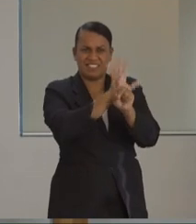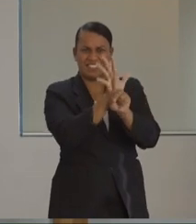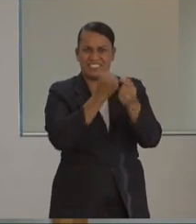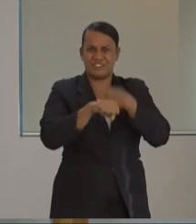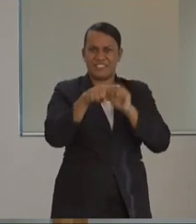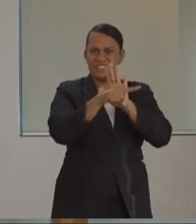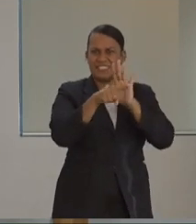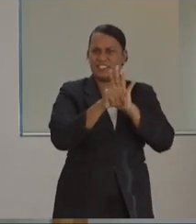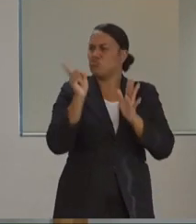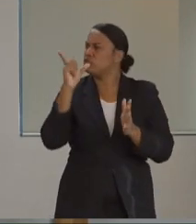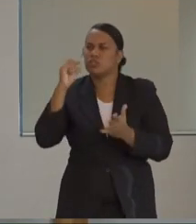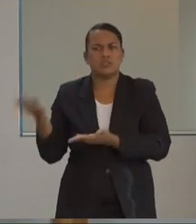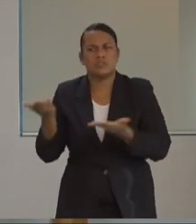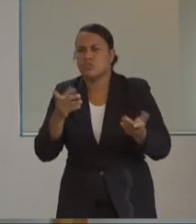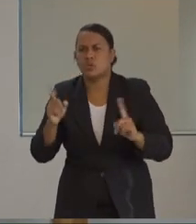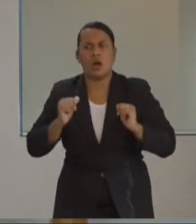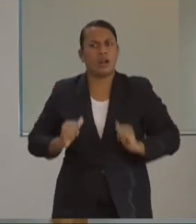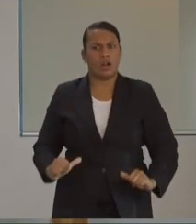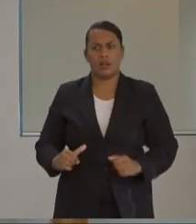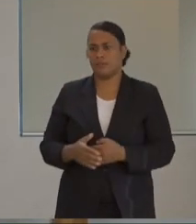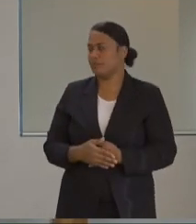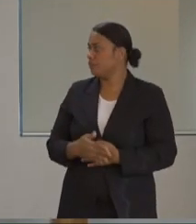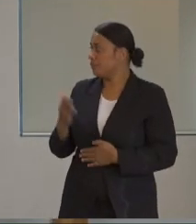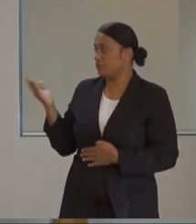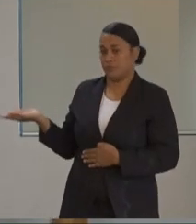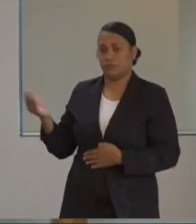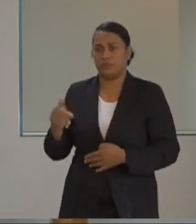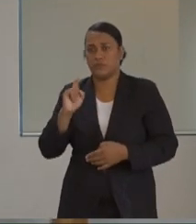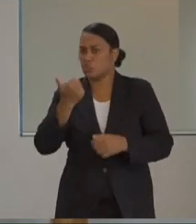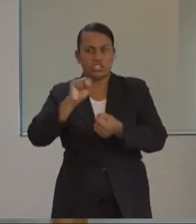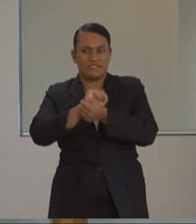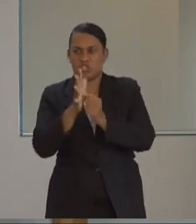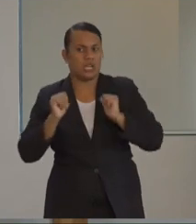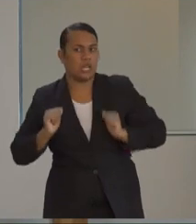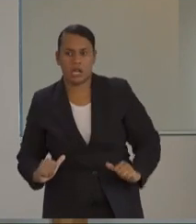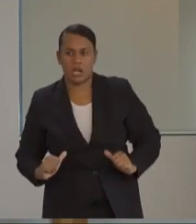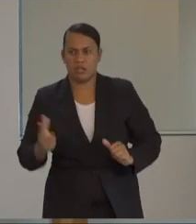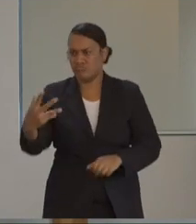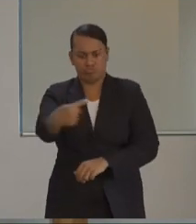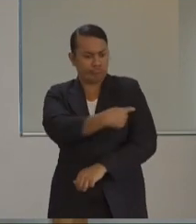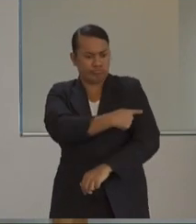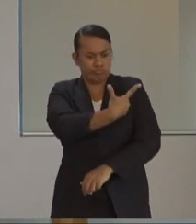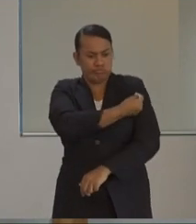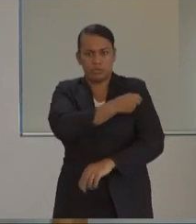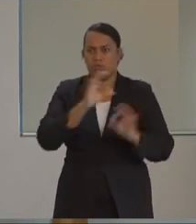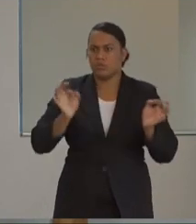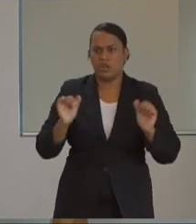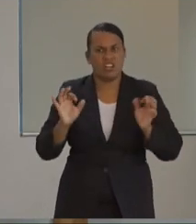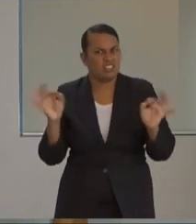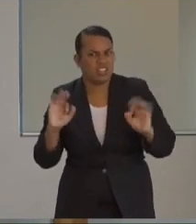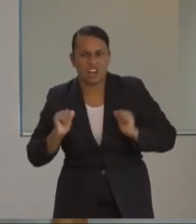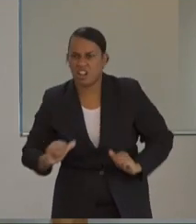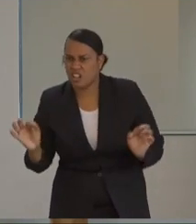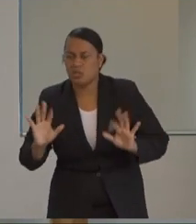Thank you. are aware, also with COVID-19 there is no specific cure, there is no medicine that cures it. There is no vaccine to prevent it and no